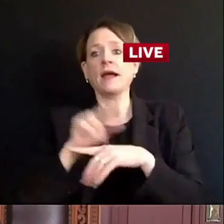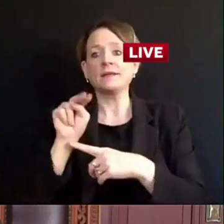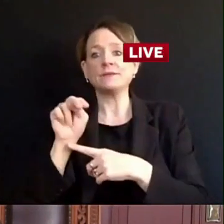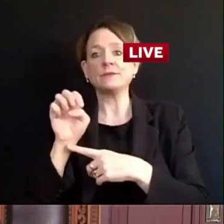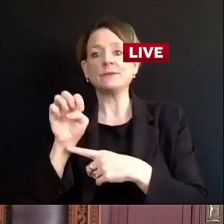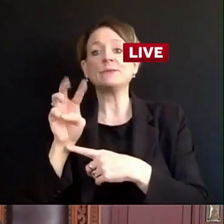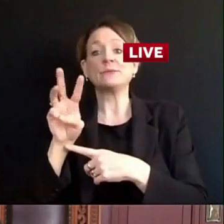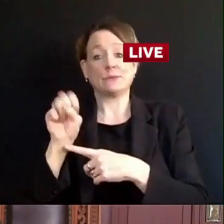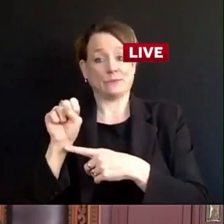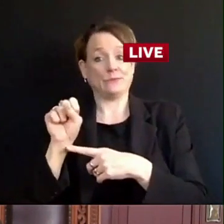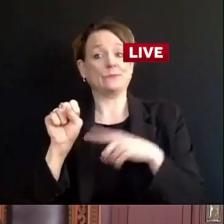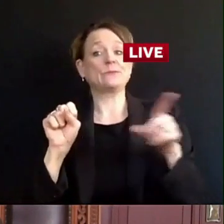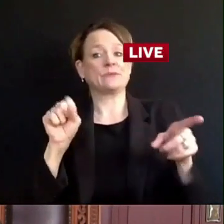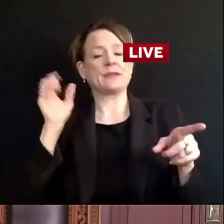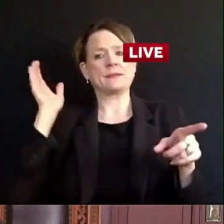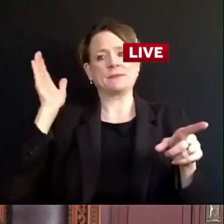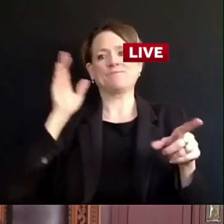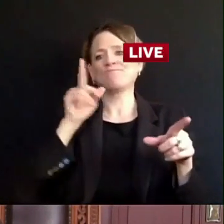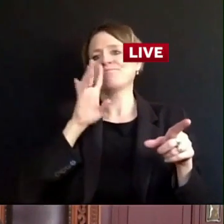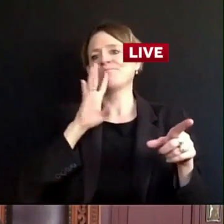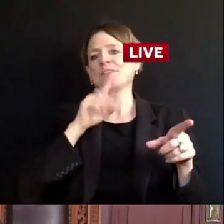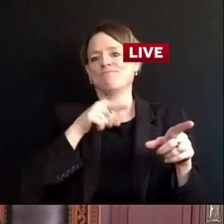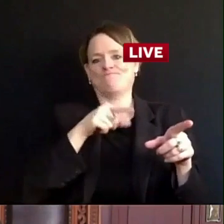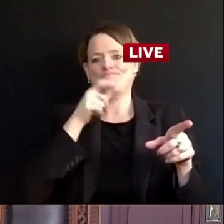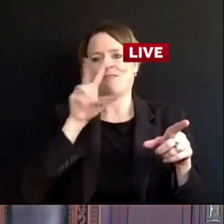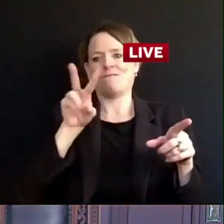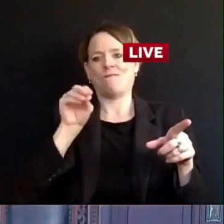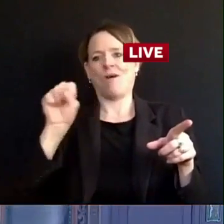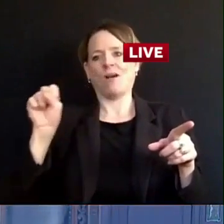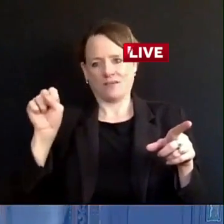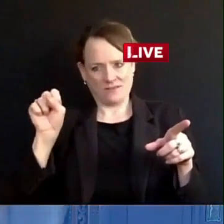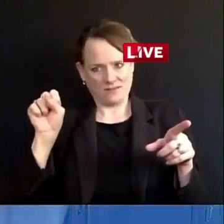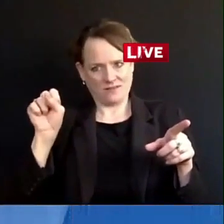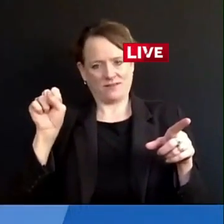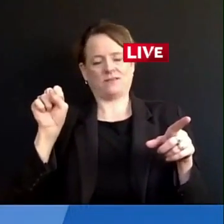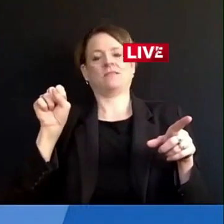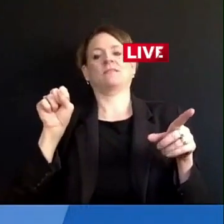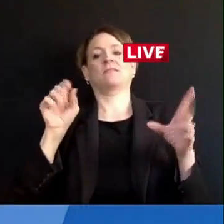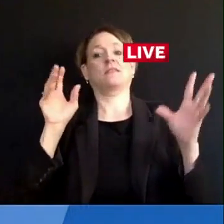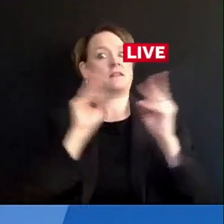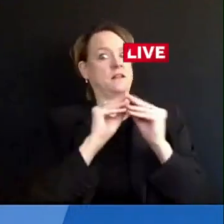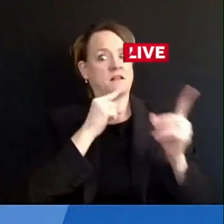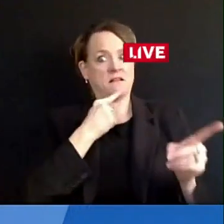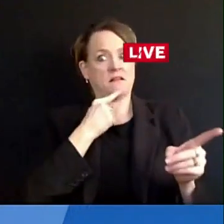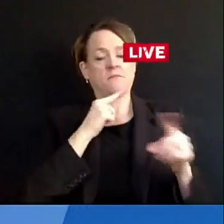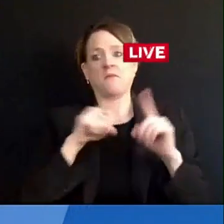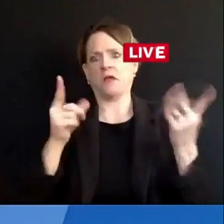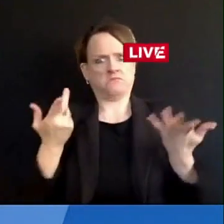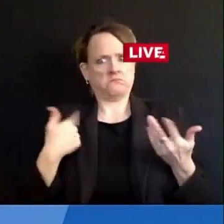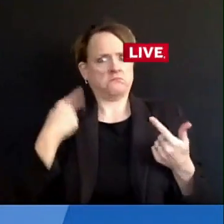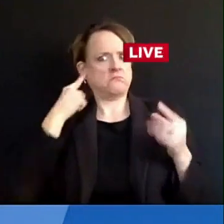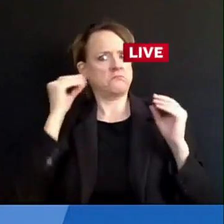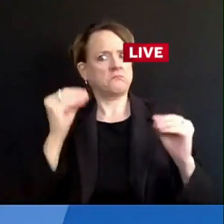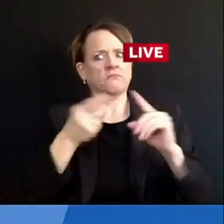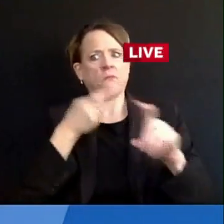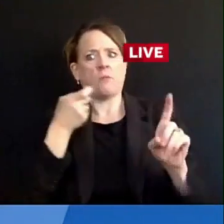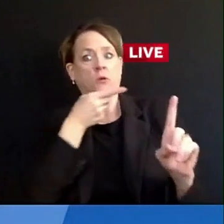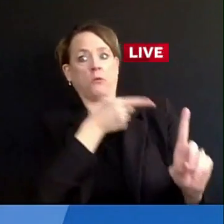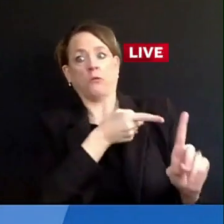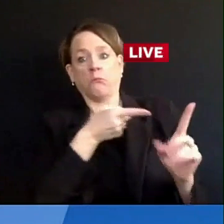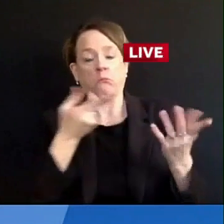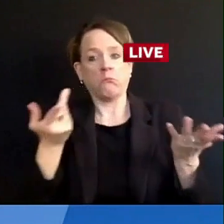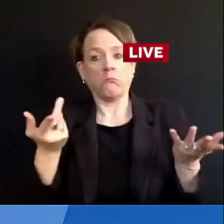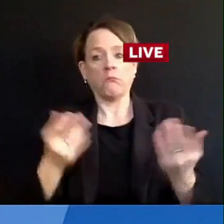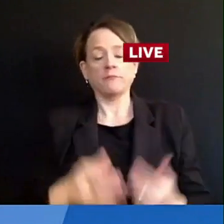don't think the meeting's been set up, to my knowledge. Thank you, Will. Now to Adam Rogan from the Journal of Times and Racine. Adam?